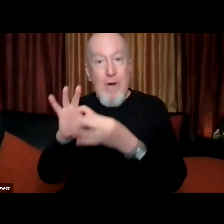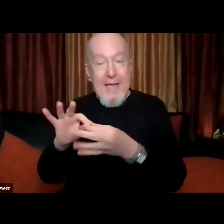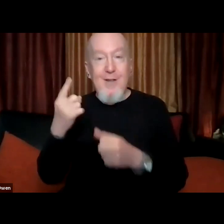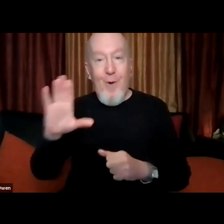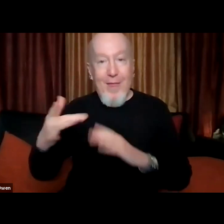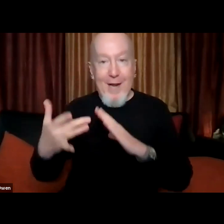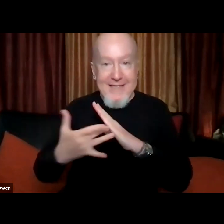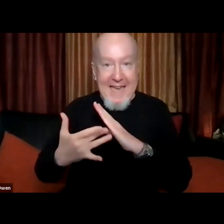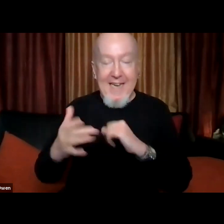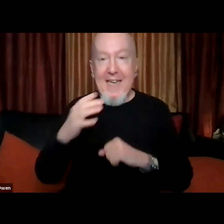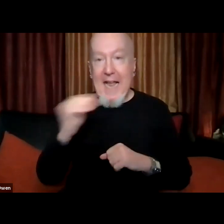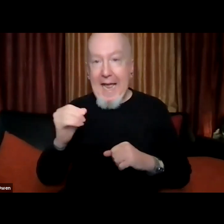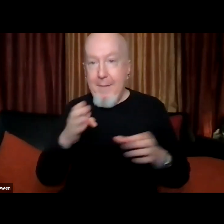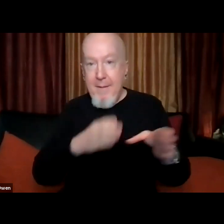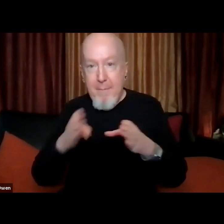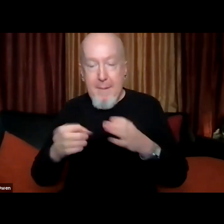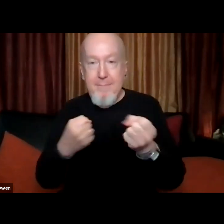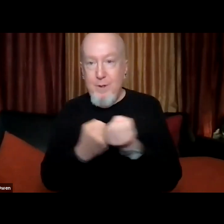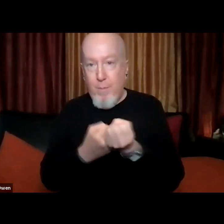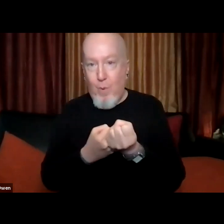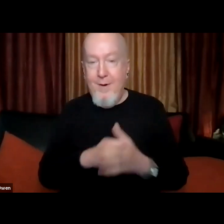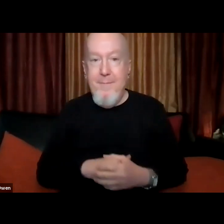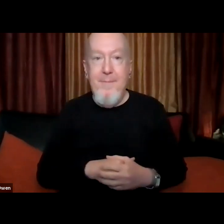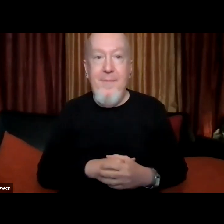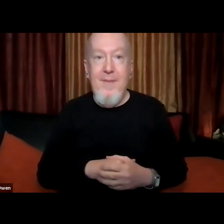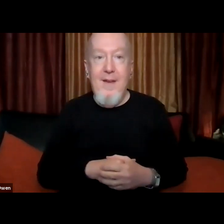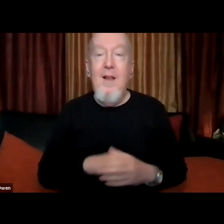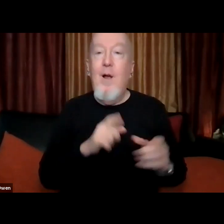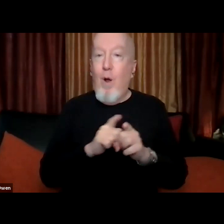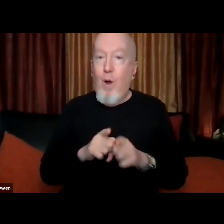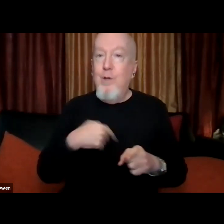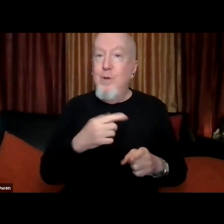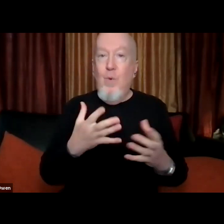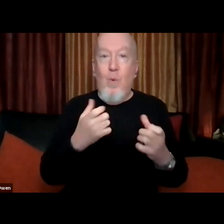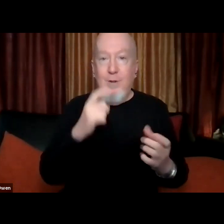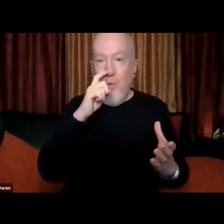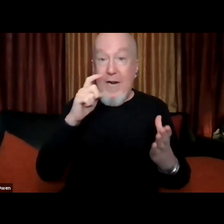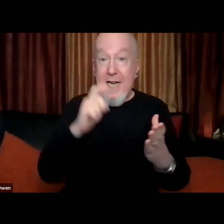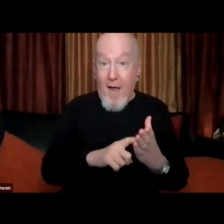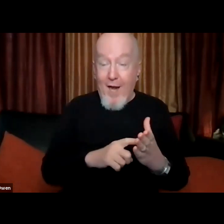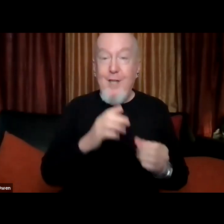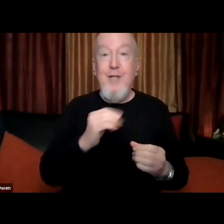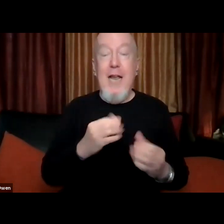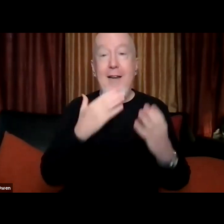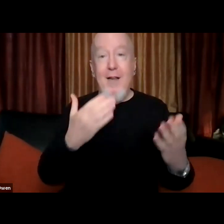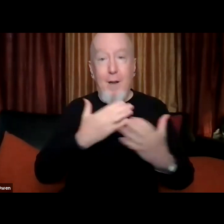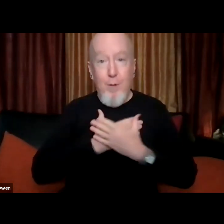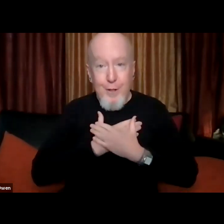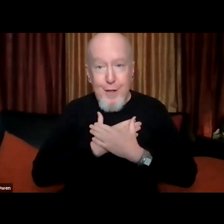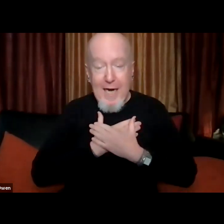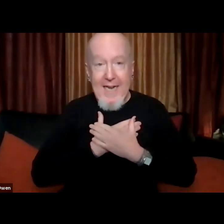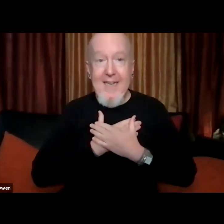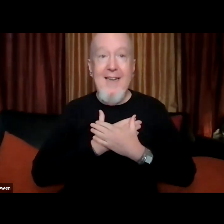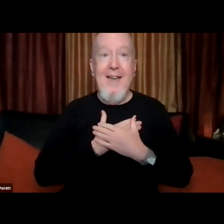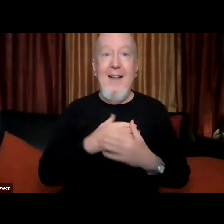and logistical support we also want to acknowledge and appreciate the